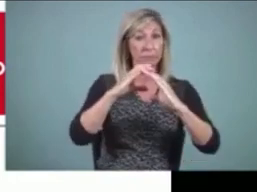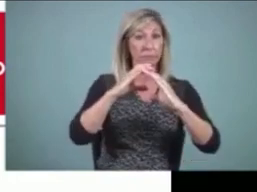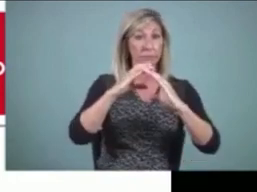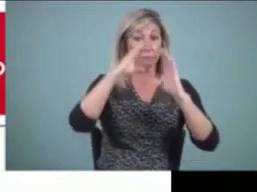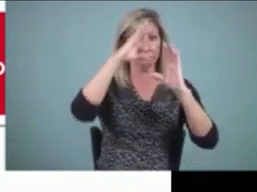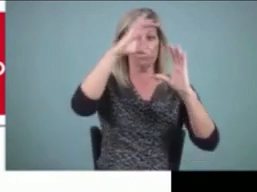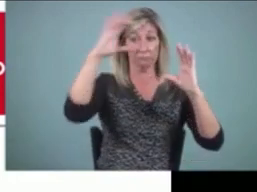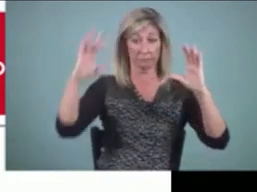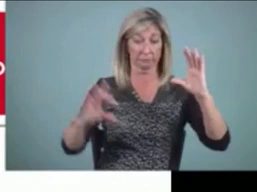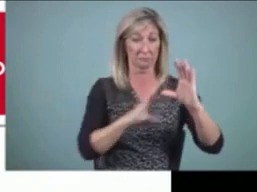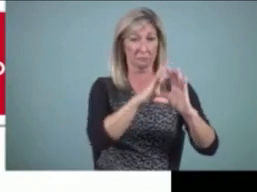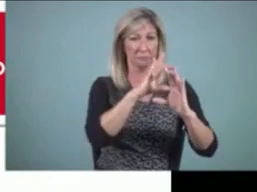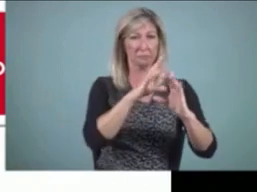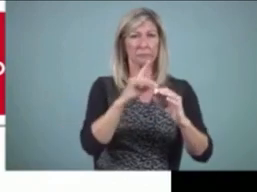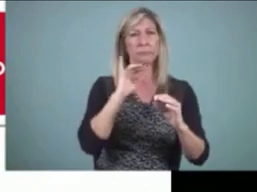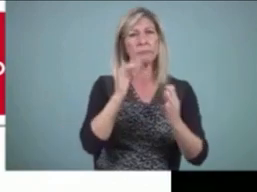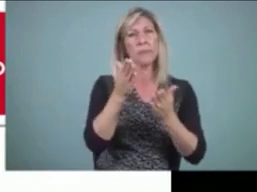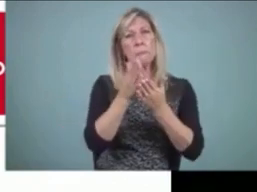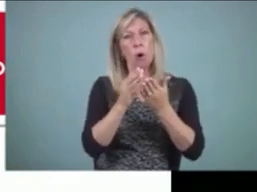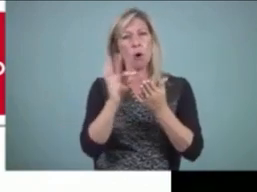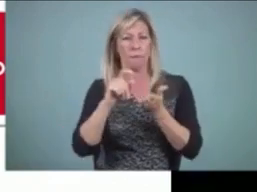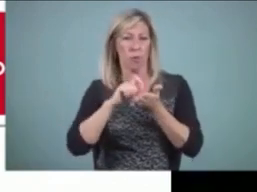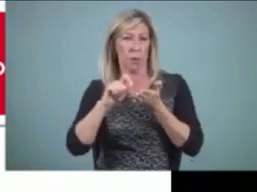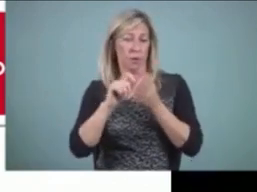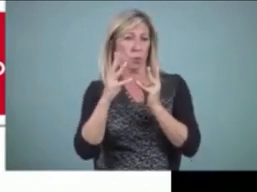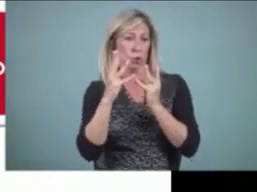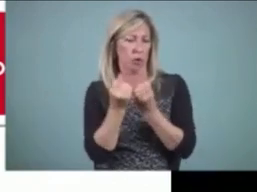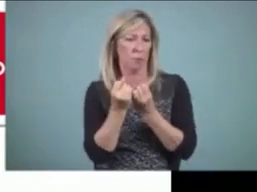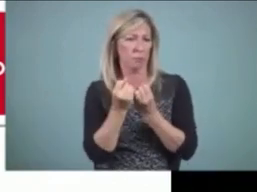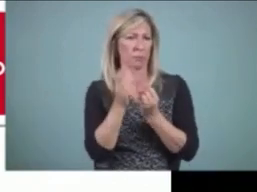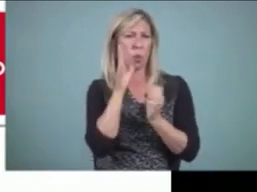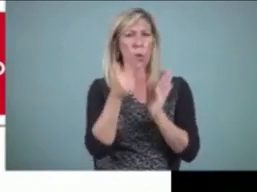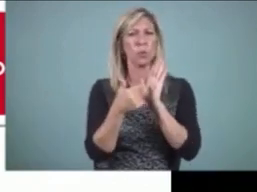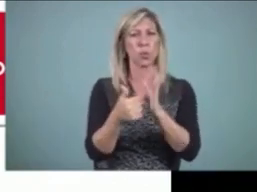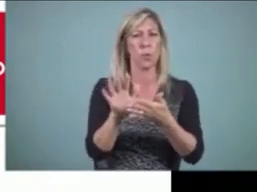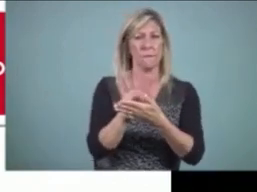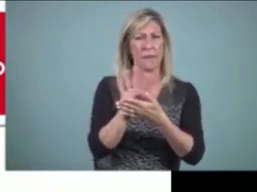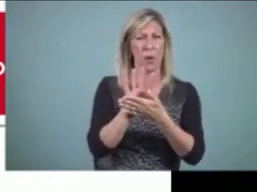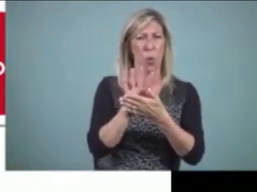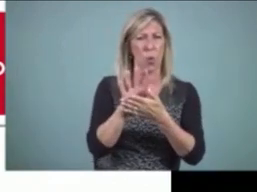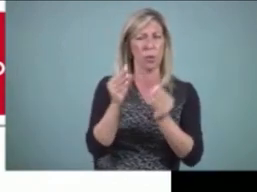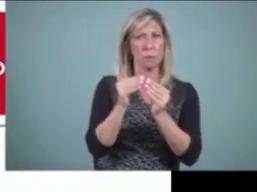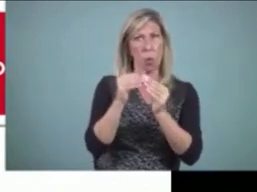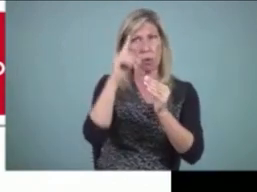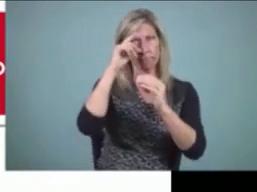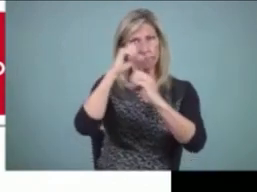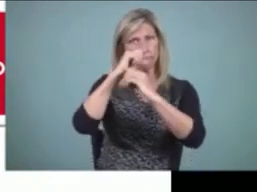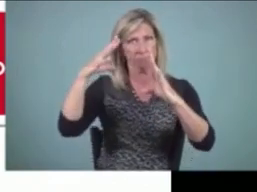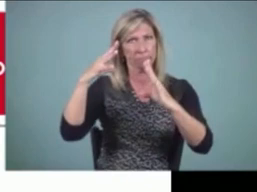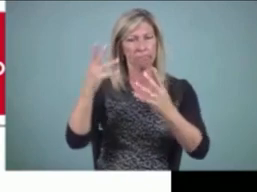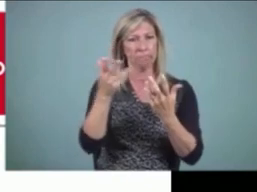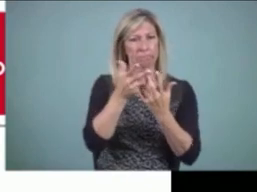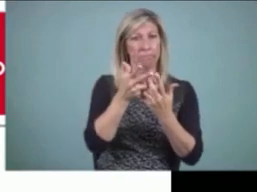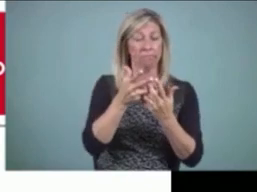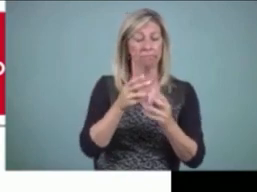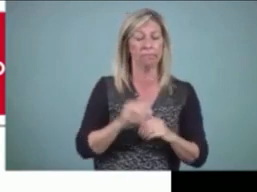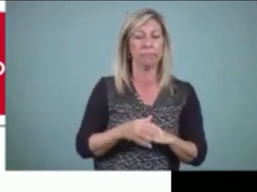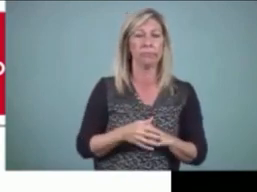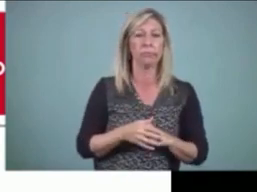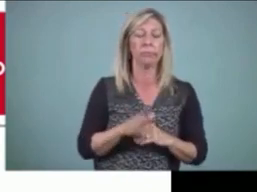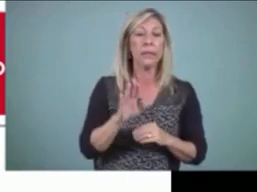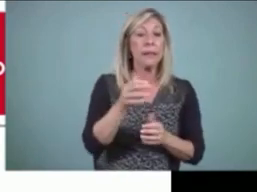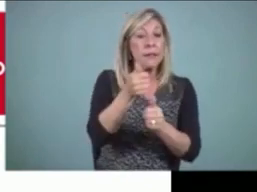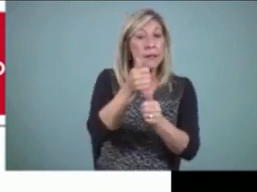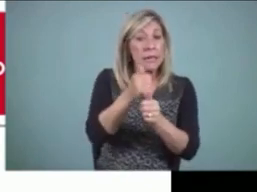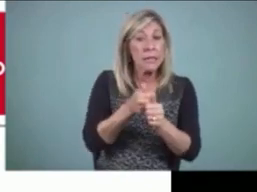video for you that I'll tell you about in a second. But every writer's workshop, in thinking about it, has to